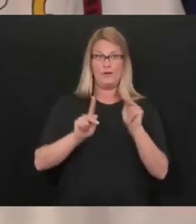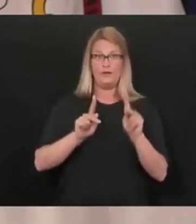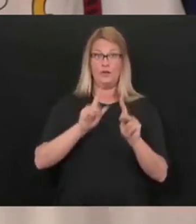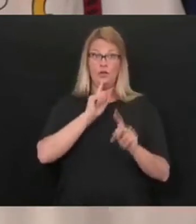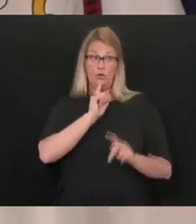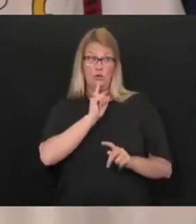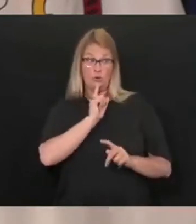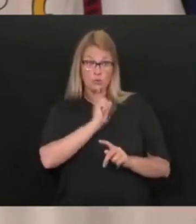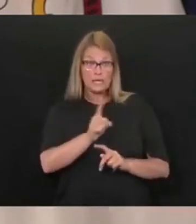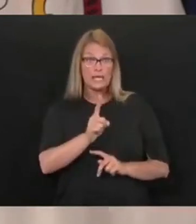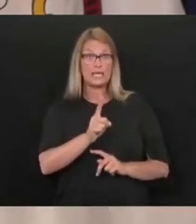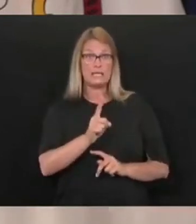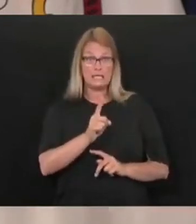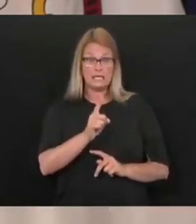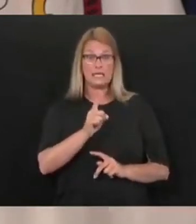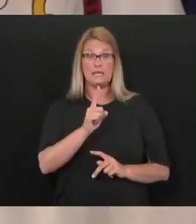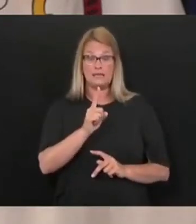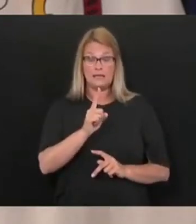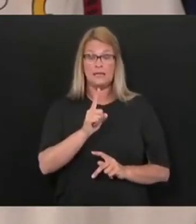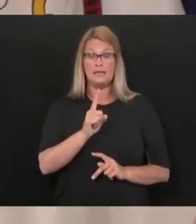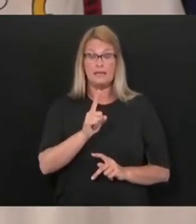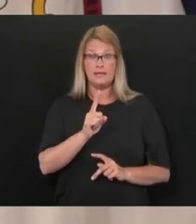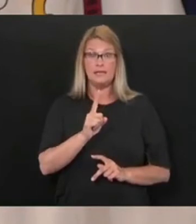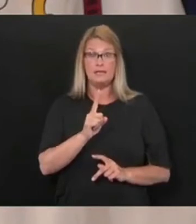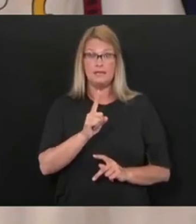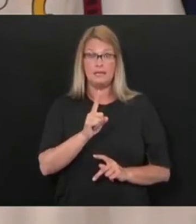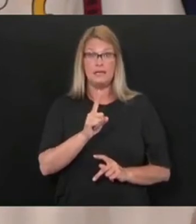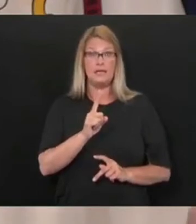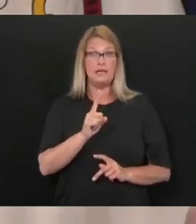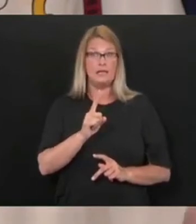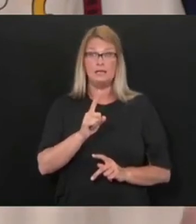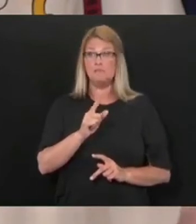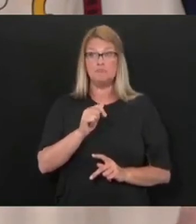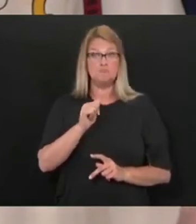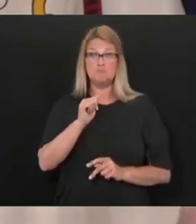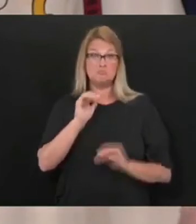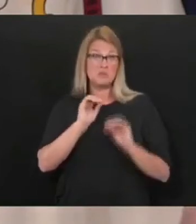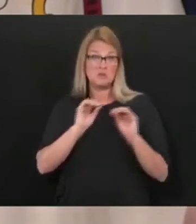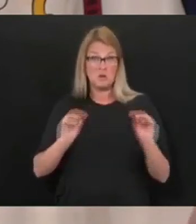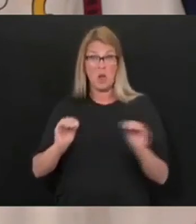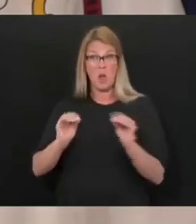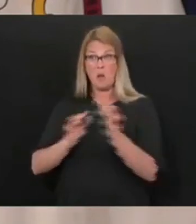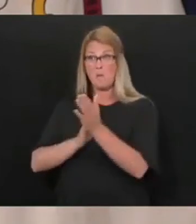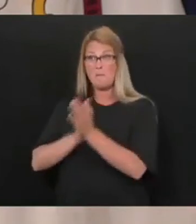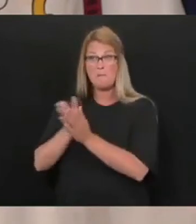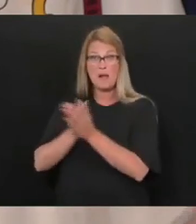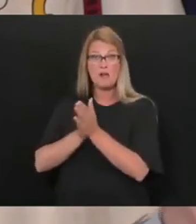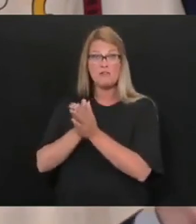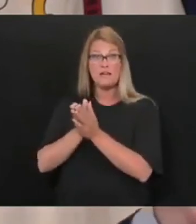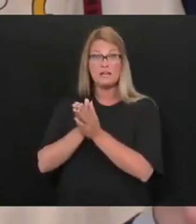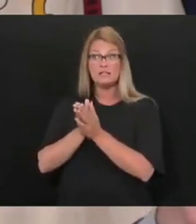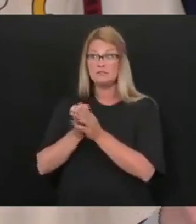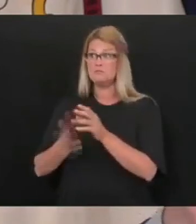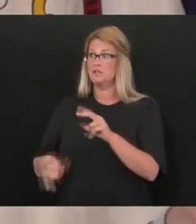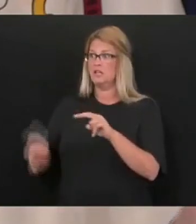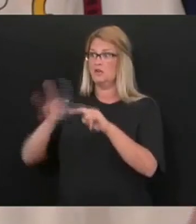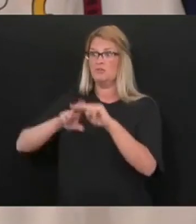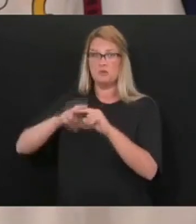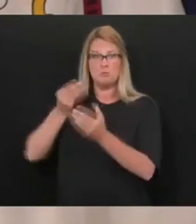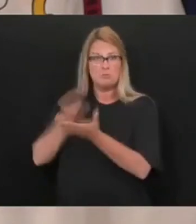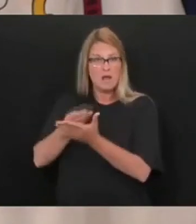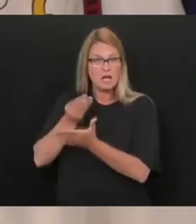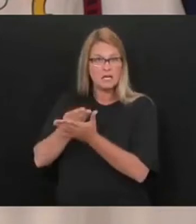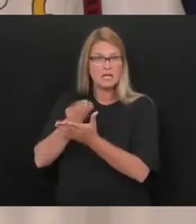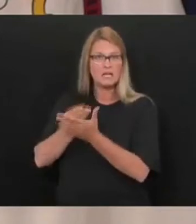believed that they were, you know, unmotivated. They, they absolutely needed higher pay raises. We had, we had